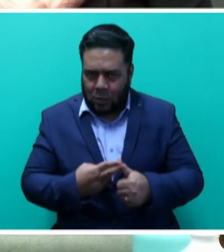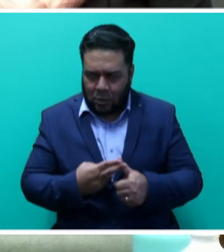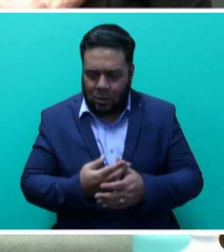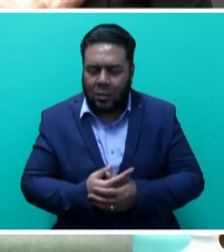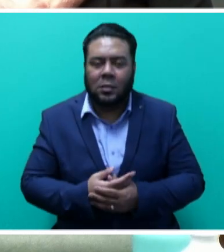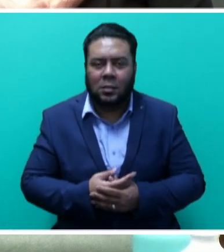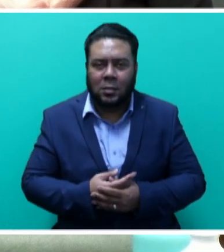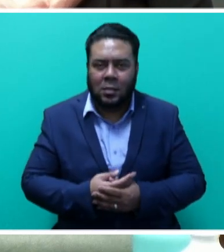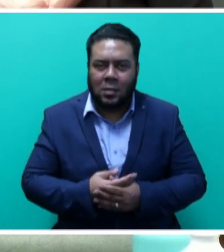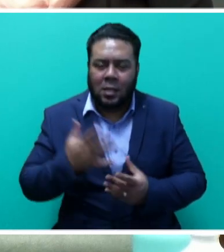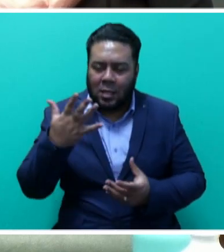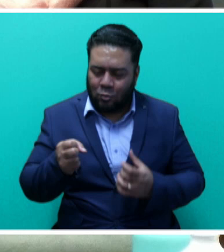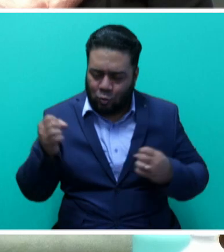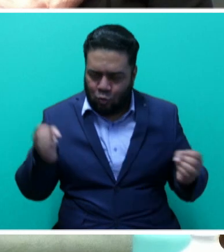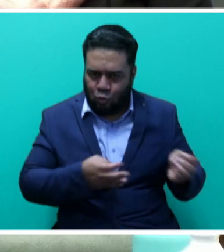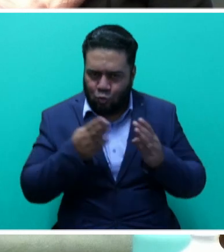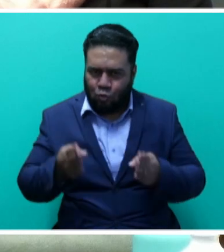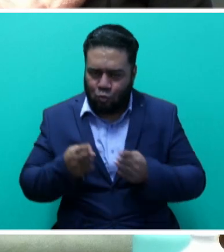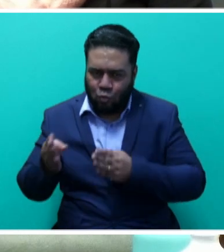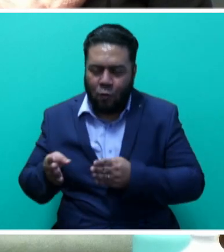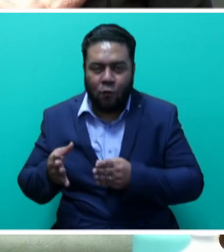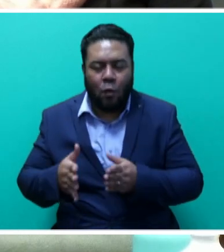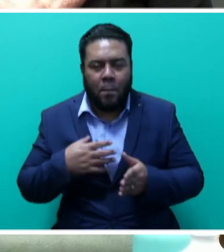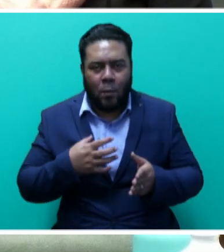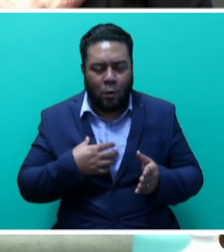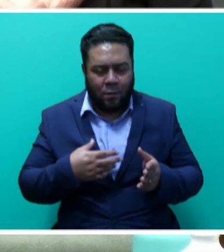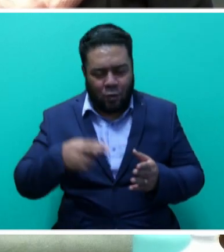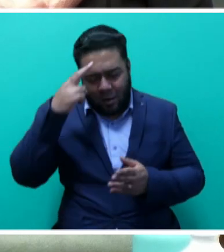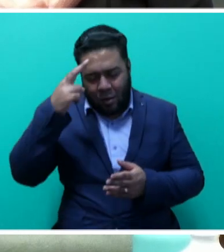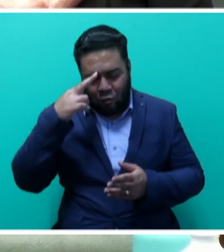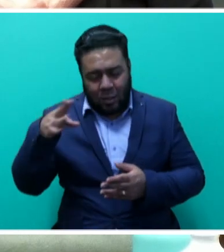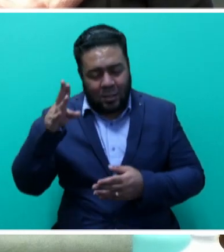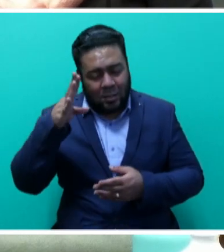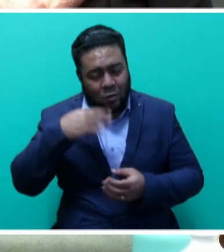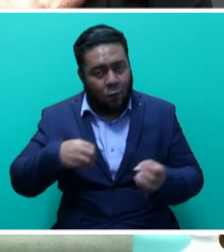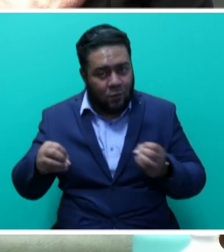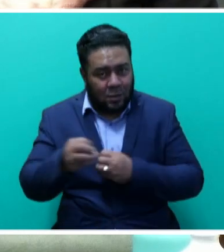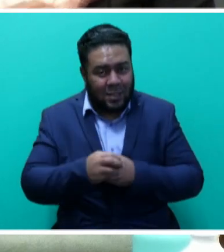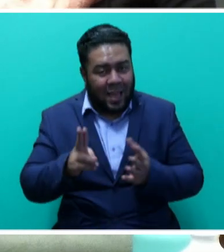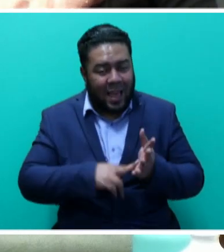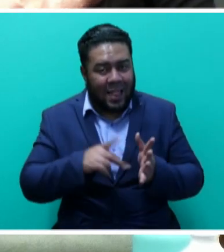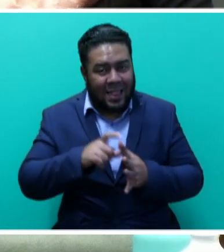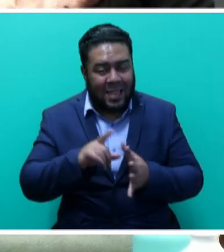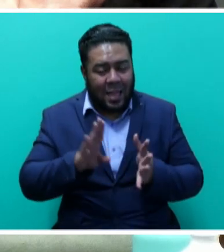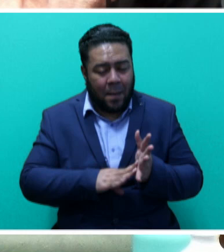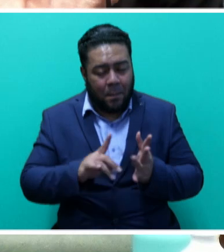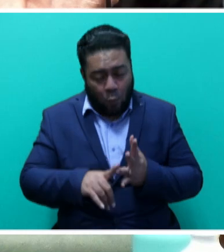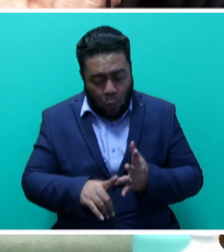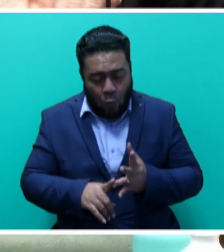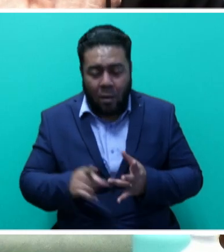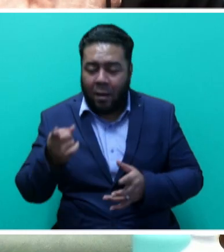actions will be achieved in a coordinated approach between stakeholders, the National Disaster Management Office, NDMO, and Fiji